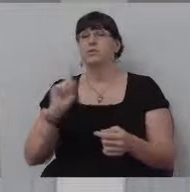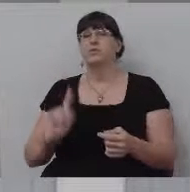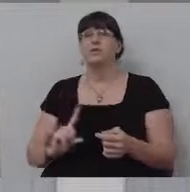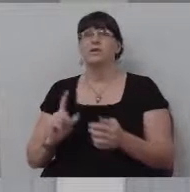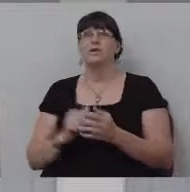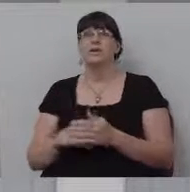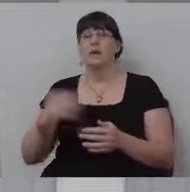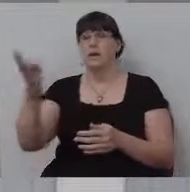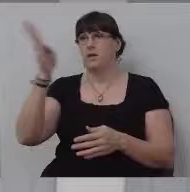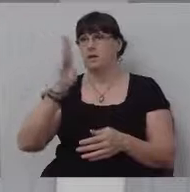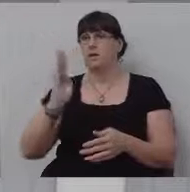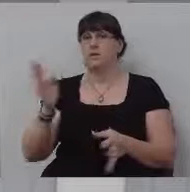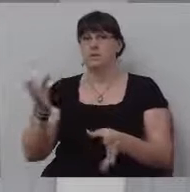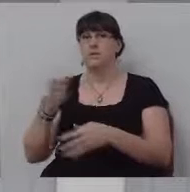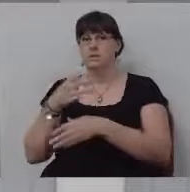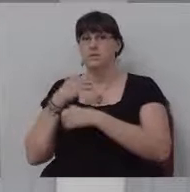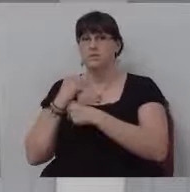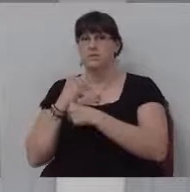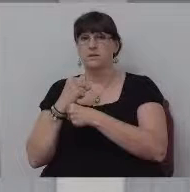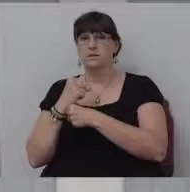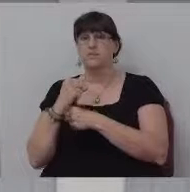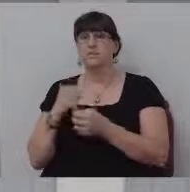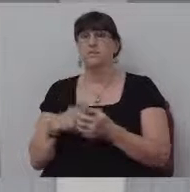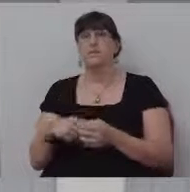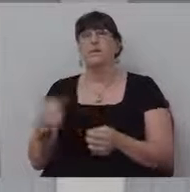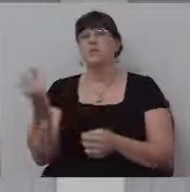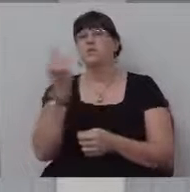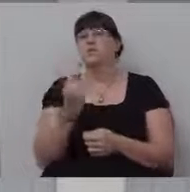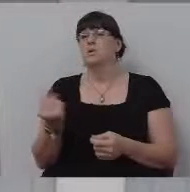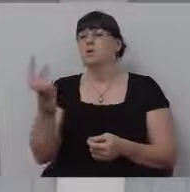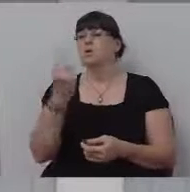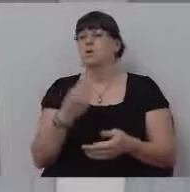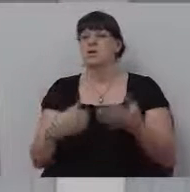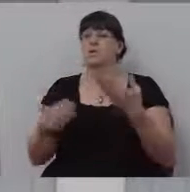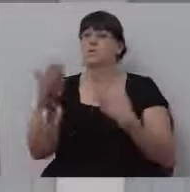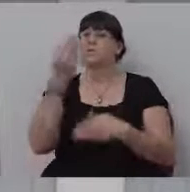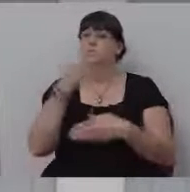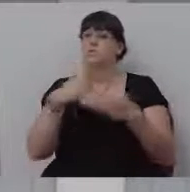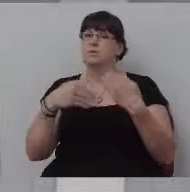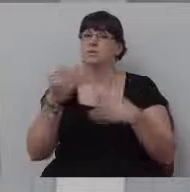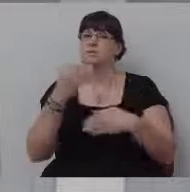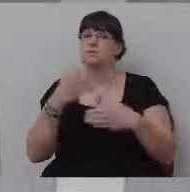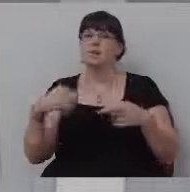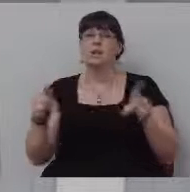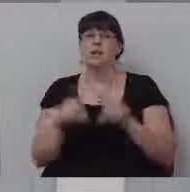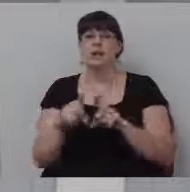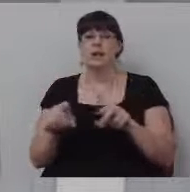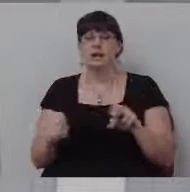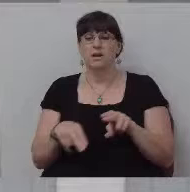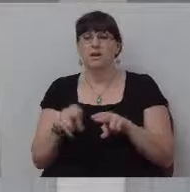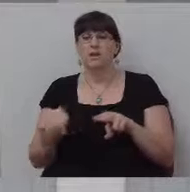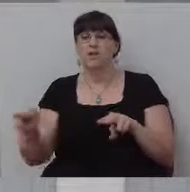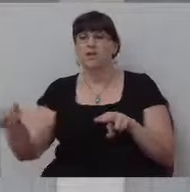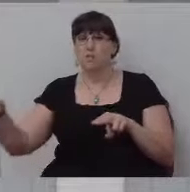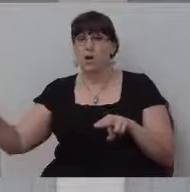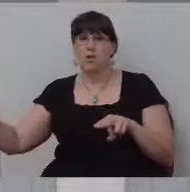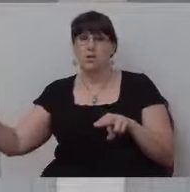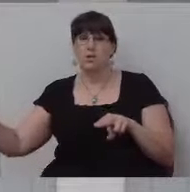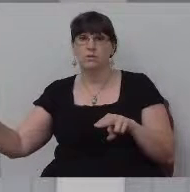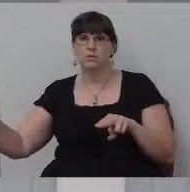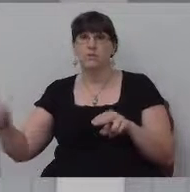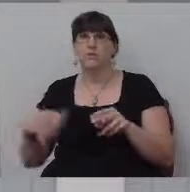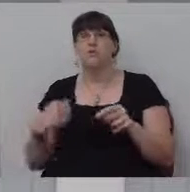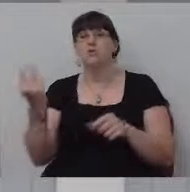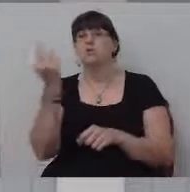accepted him. You can always come back like the prodigal. You